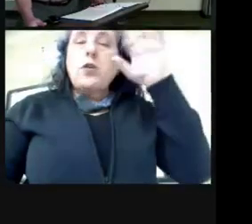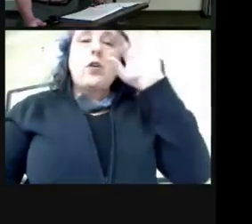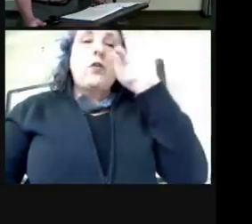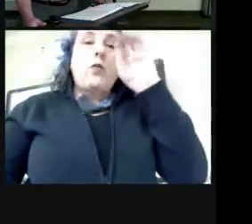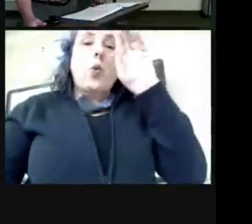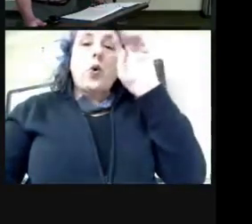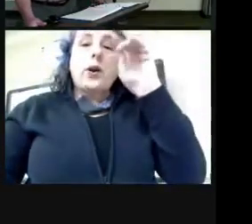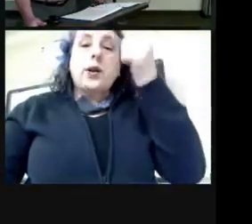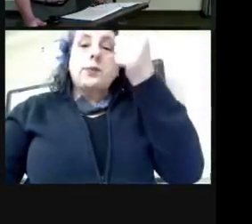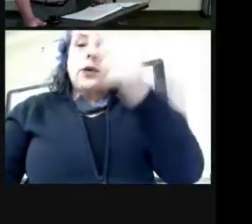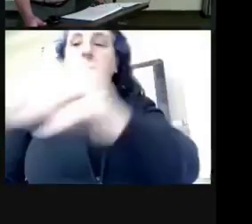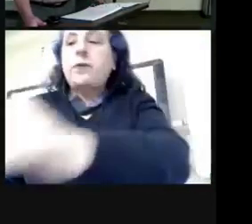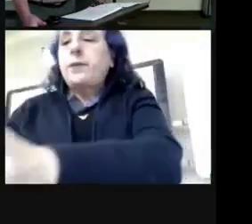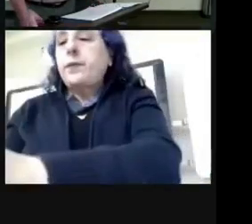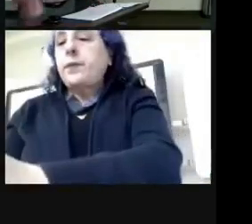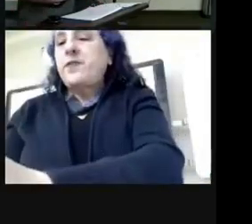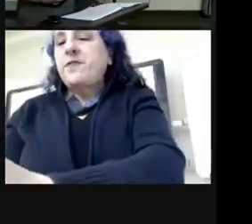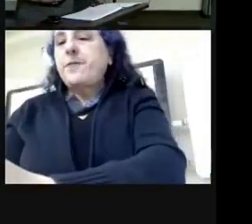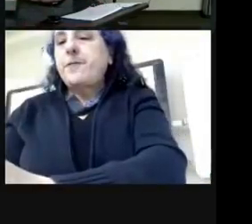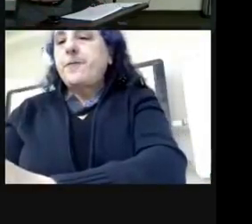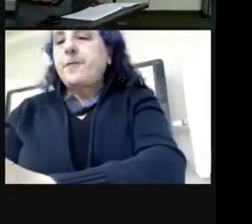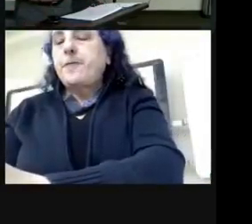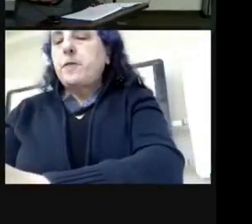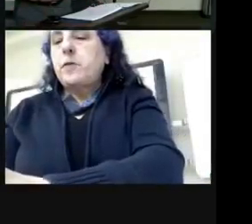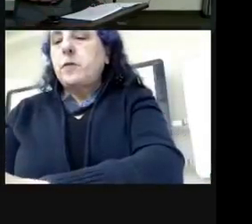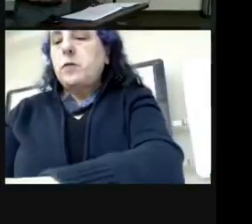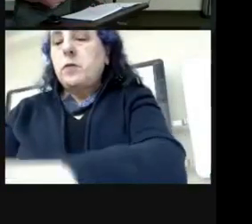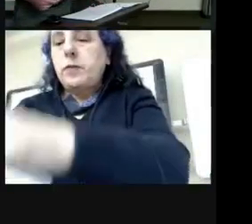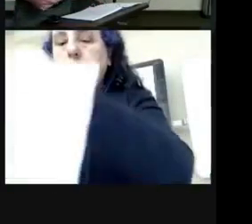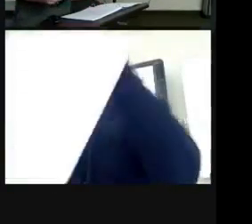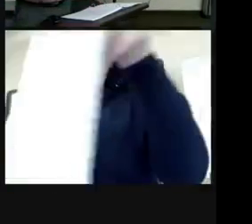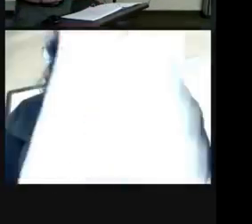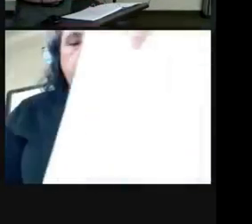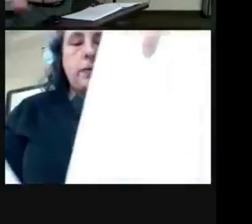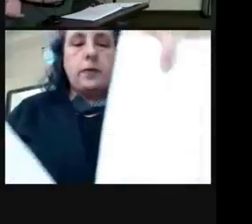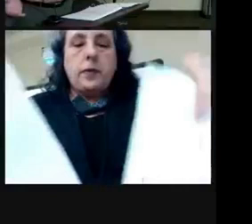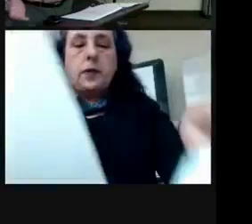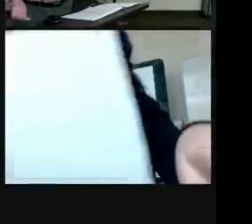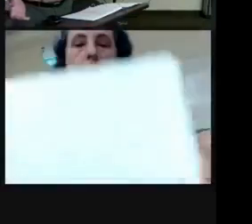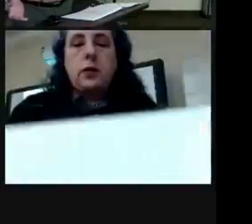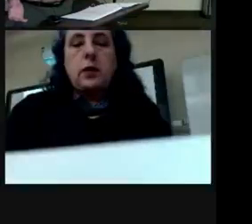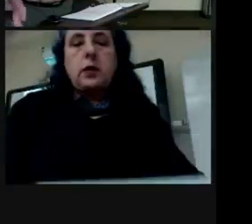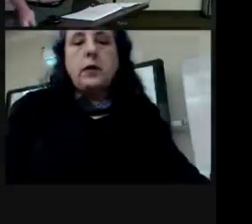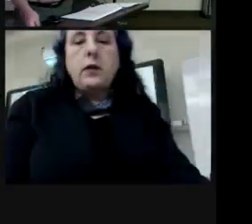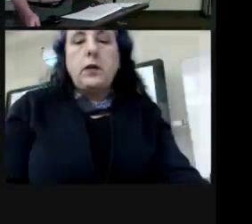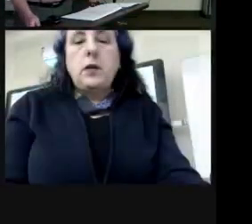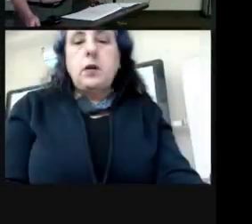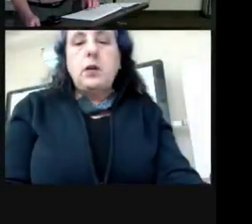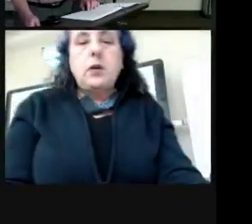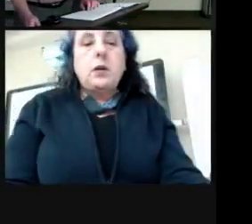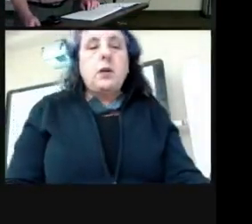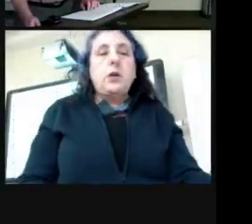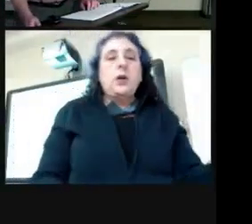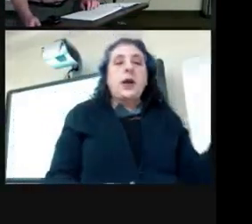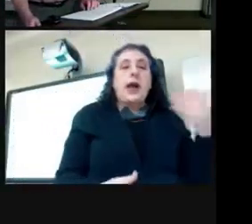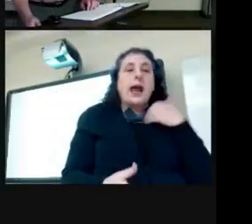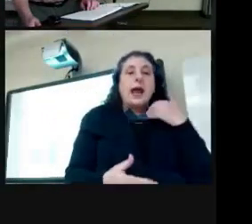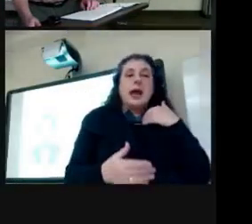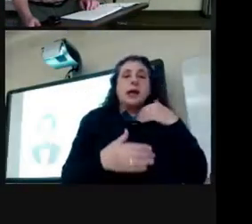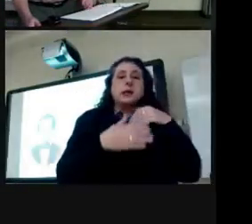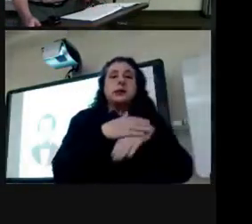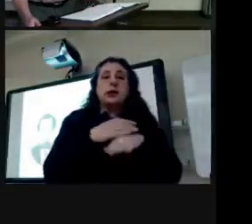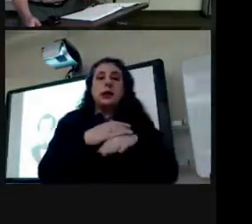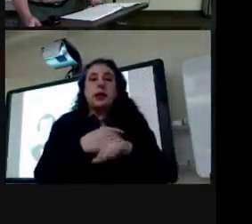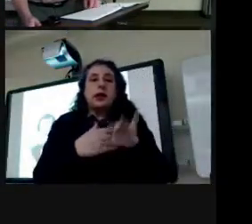you can see there at bottom it says governor ford written underneath um and it contained ipicac which we usually think is a